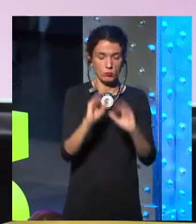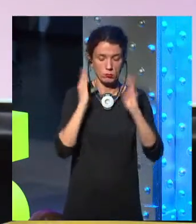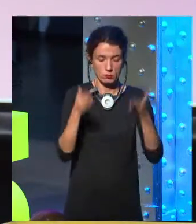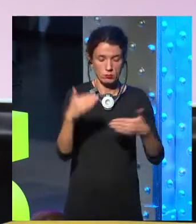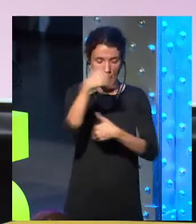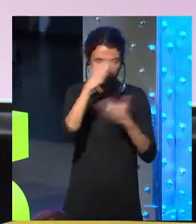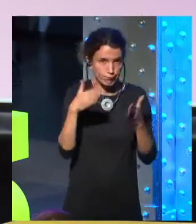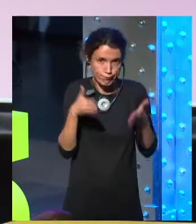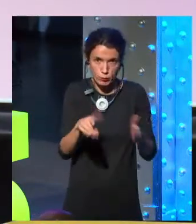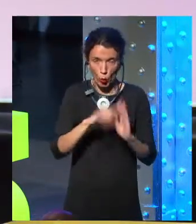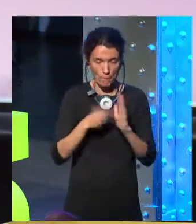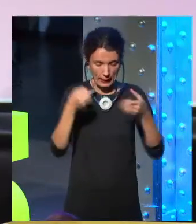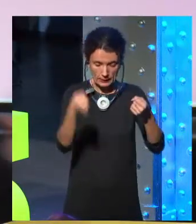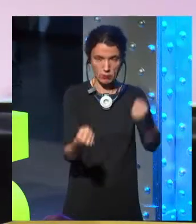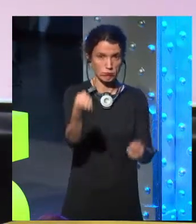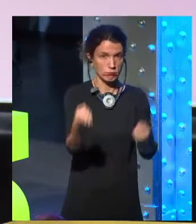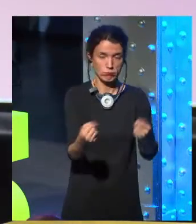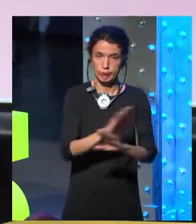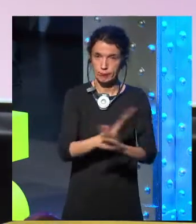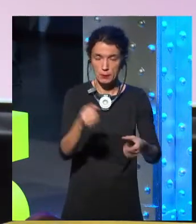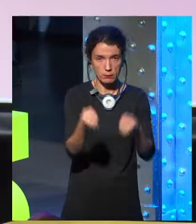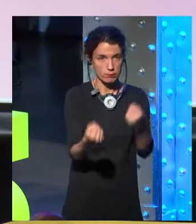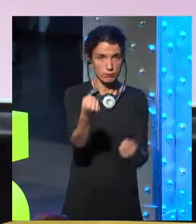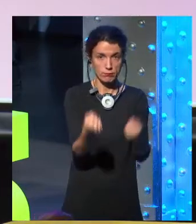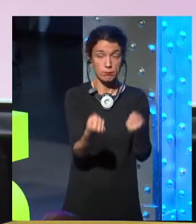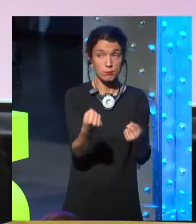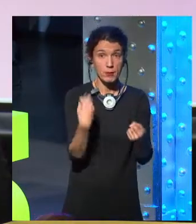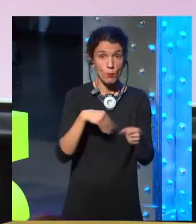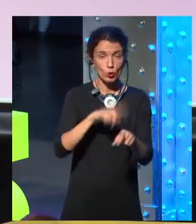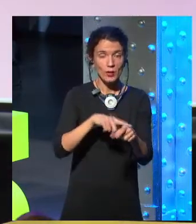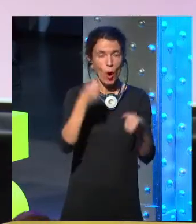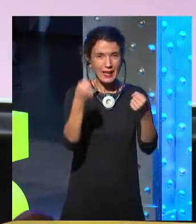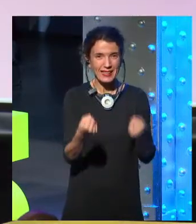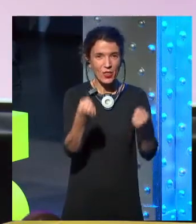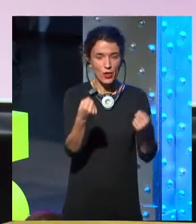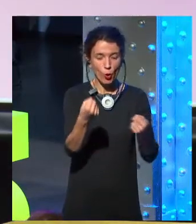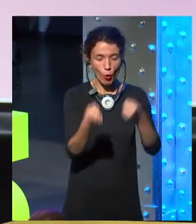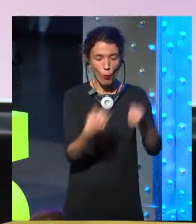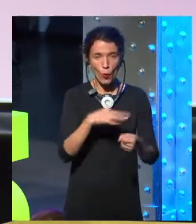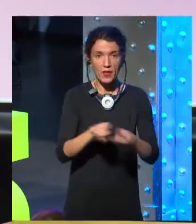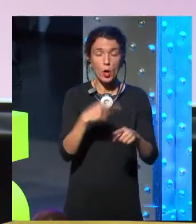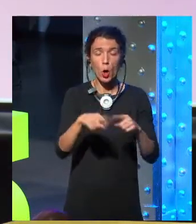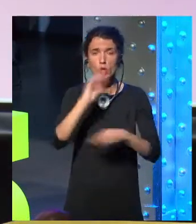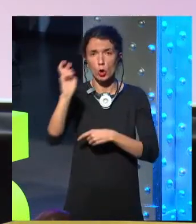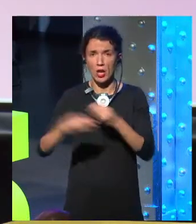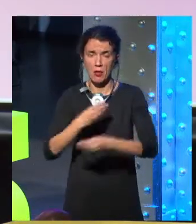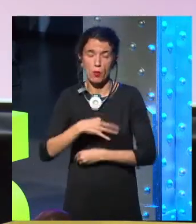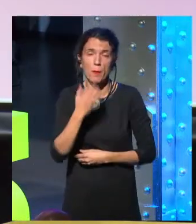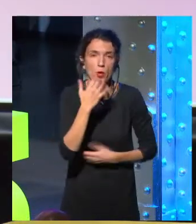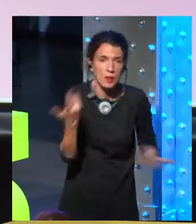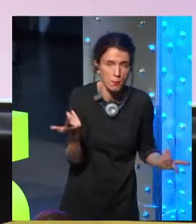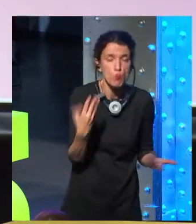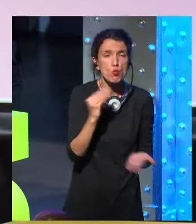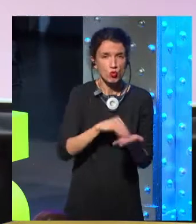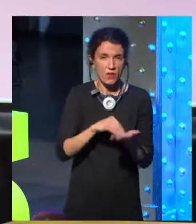and make good decisions, well-informed decisions. You don't have to look at the pedal. You press it with your foot. But it's using an